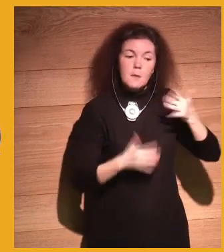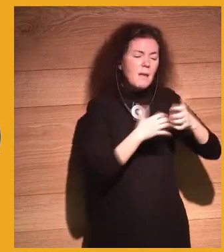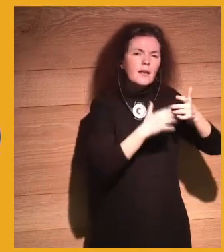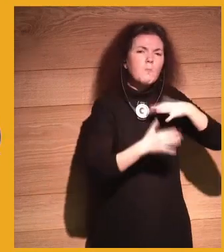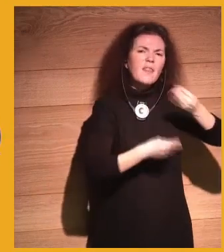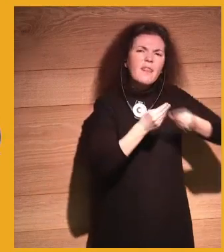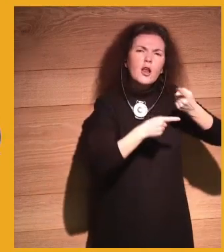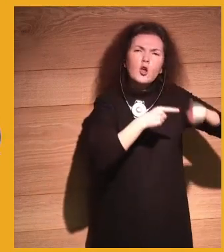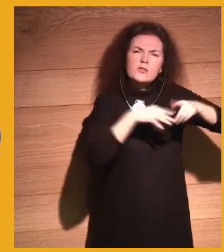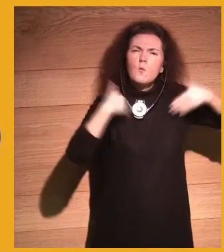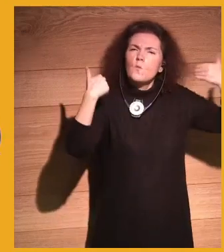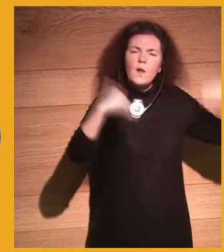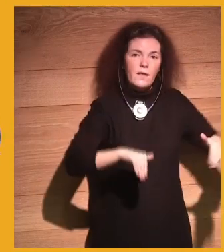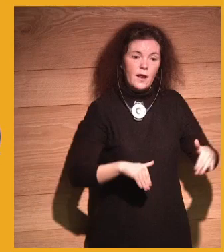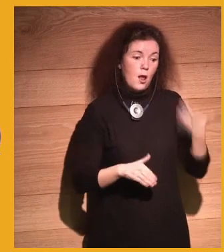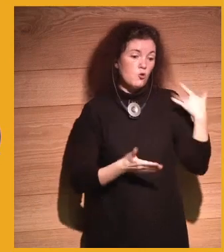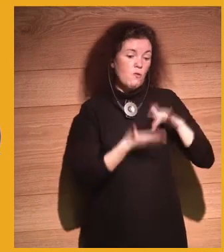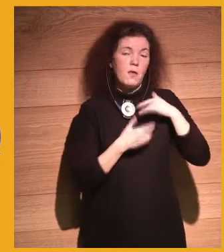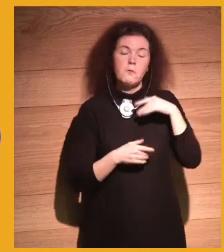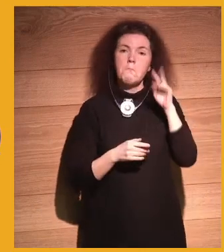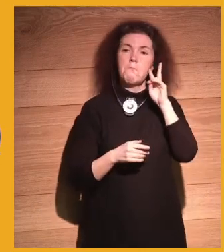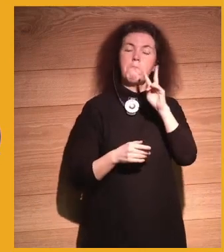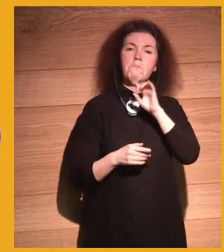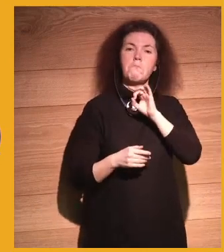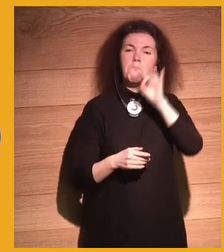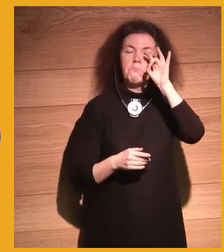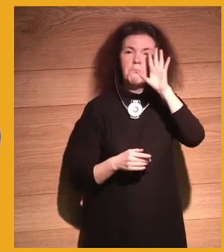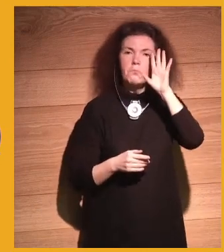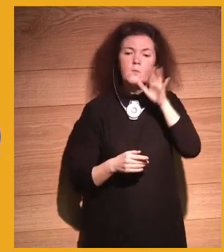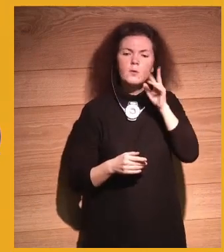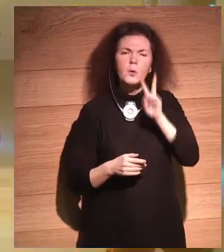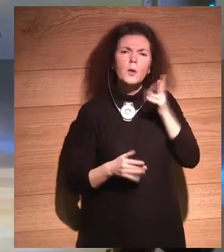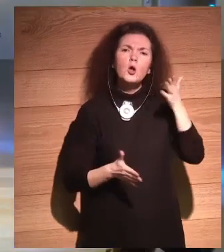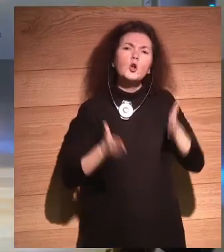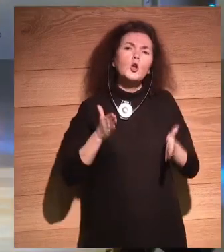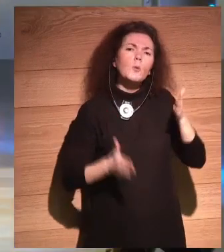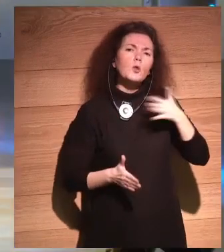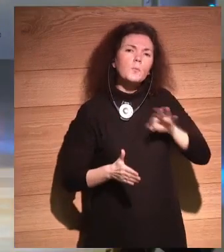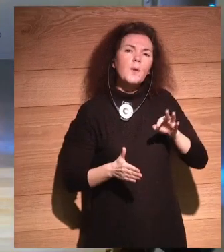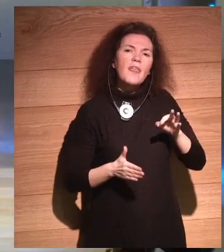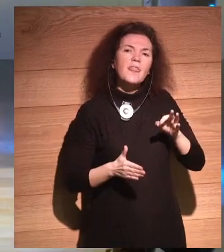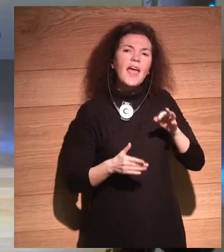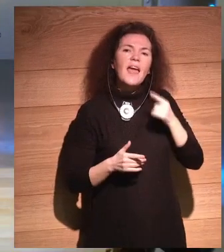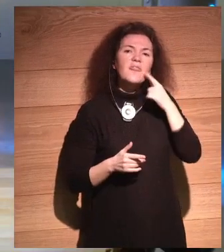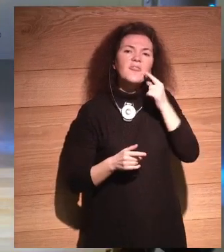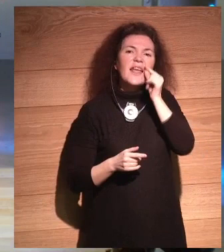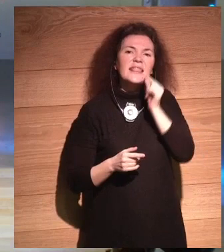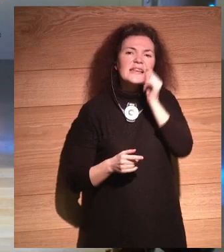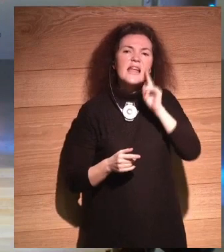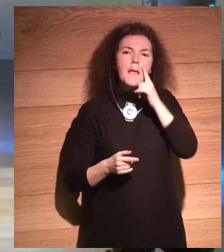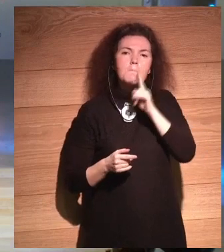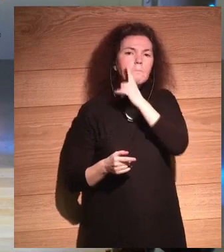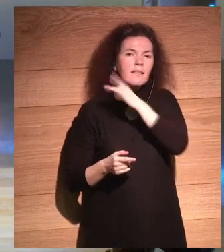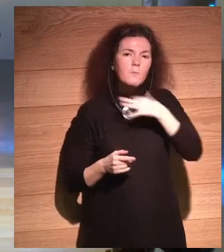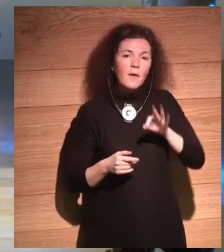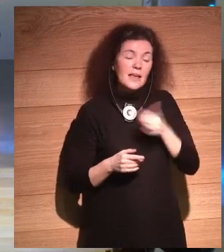I mean, the other day I was surprised. A week ago I saw a robot that can make a dental implant. A dentist. A robot can